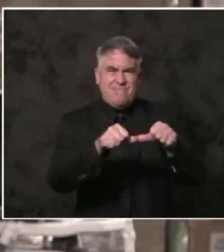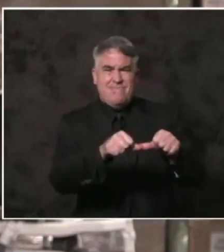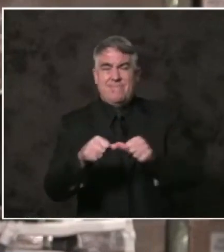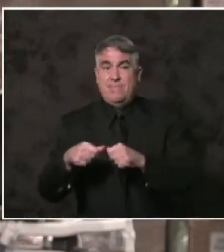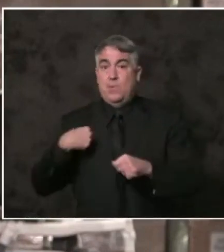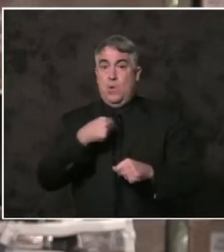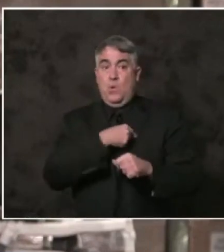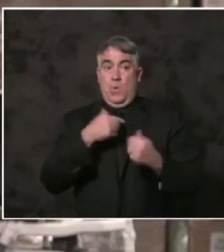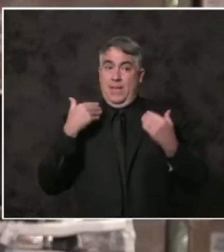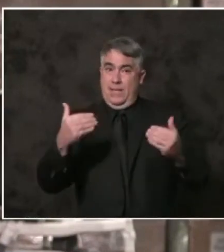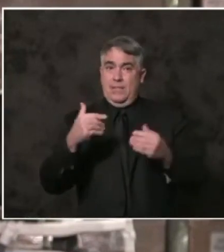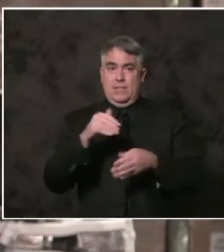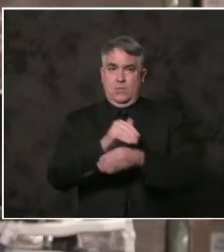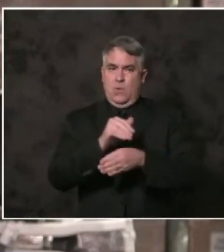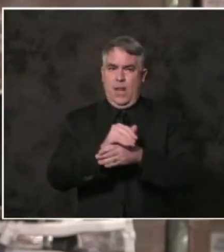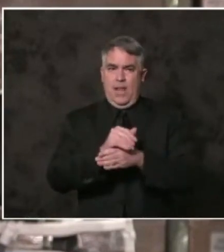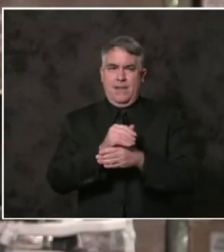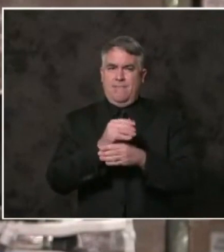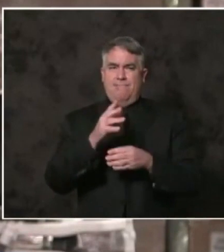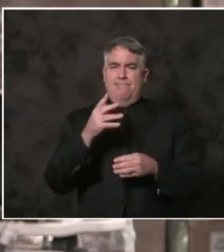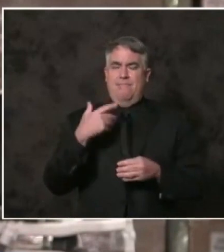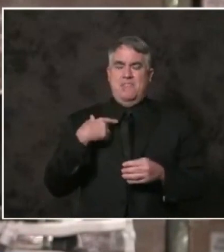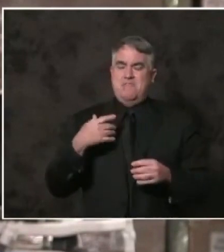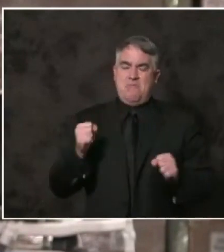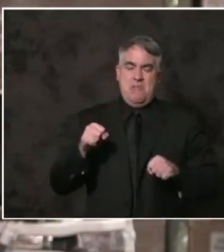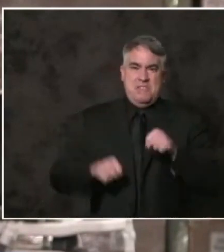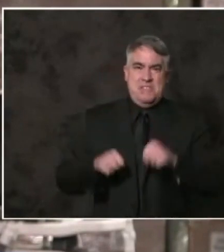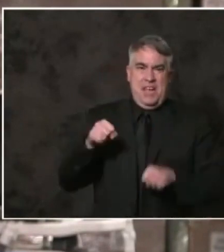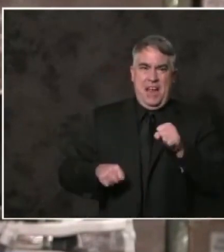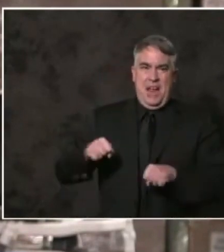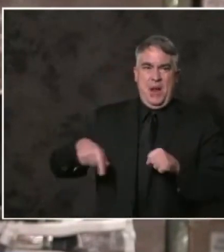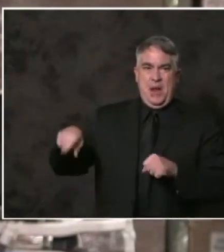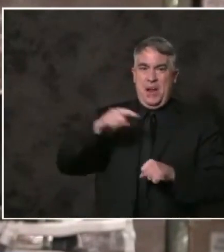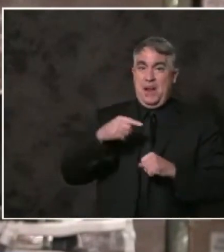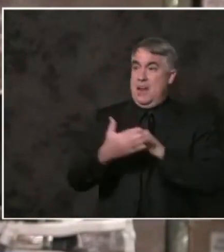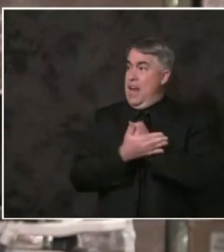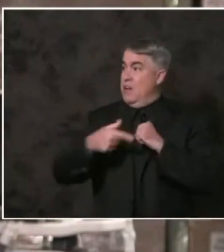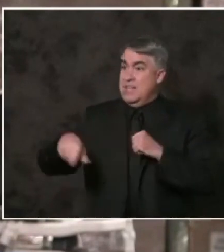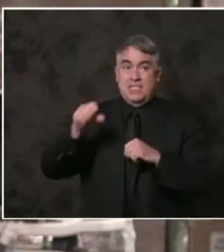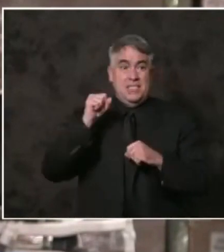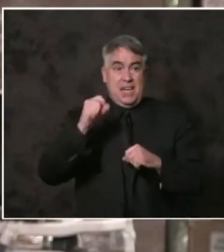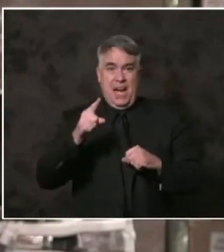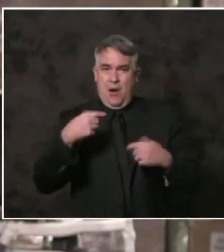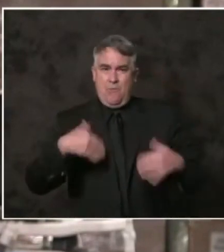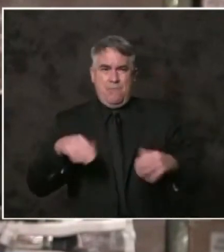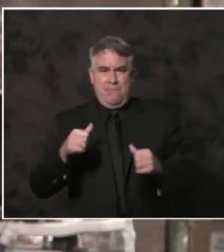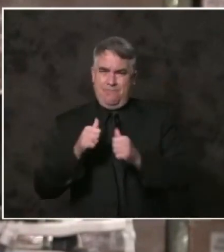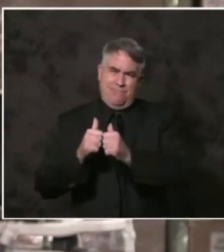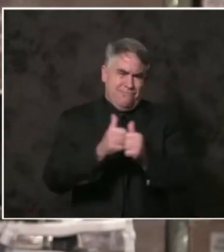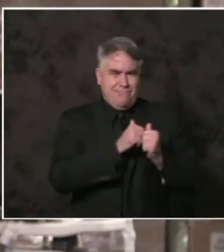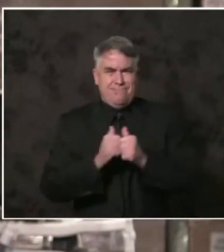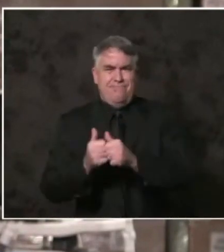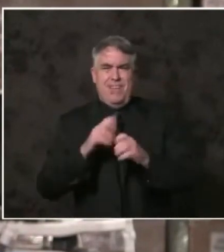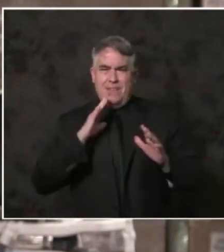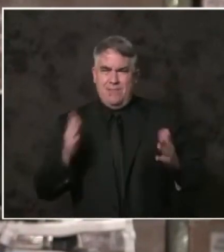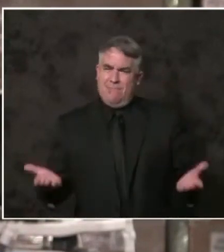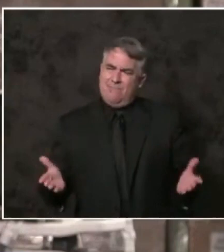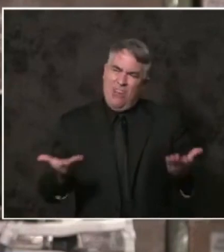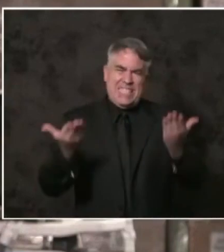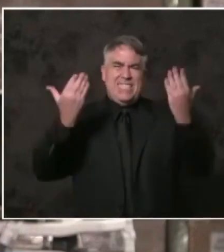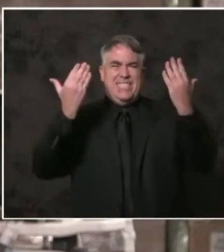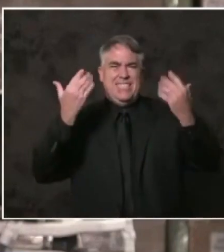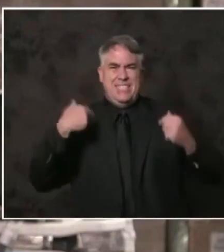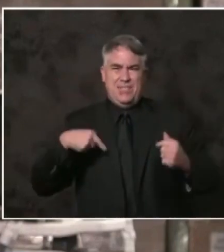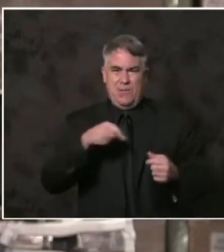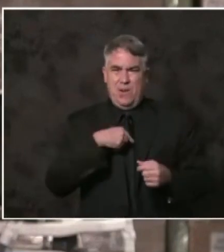the state of our county is resilient. And together, we are ready to rise. Ready to rebuild,